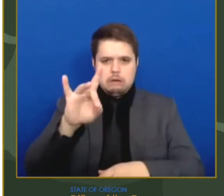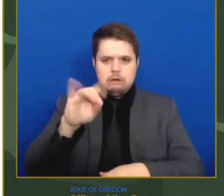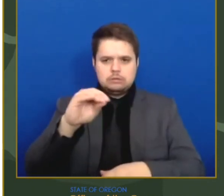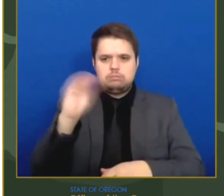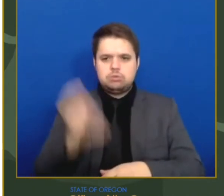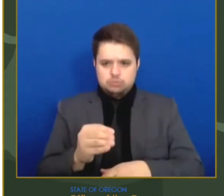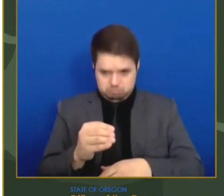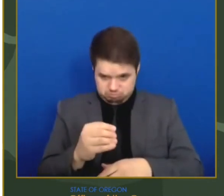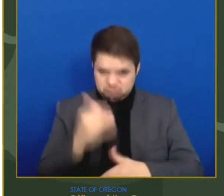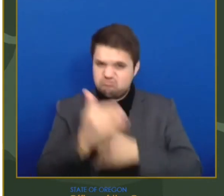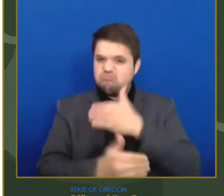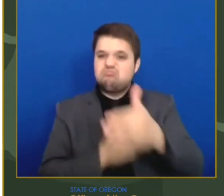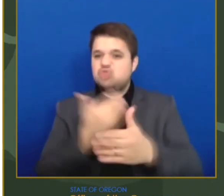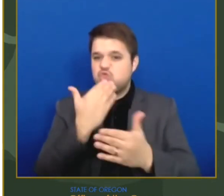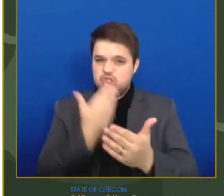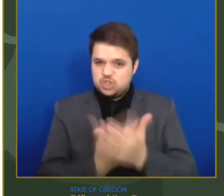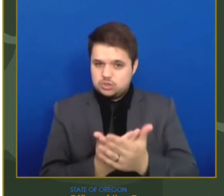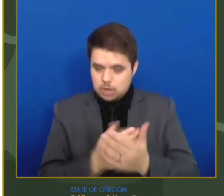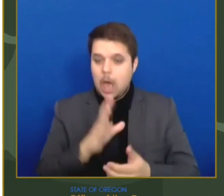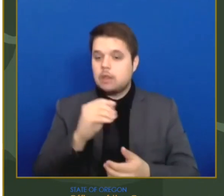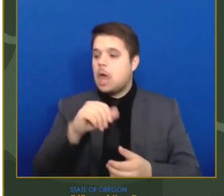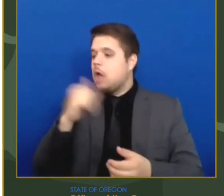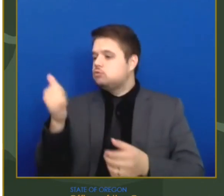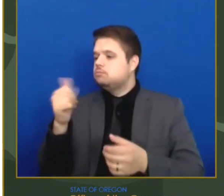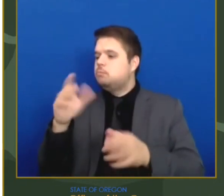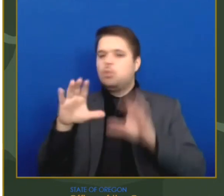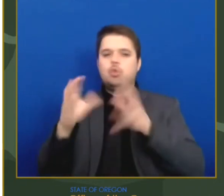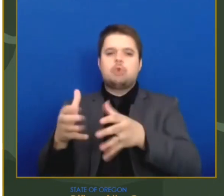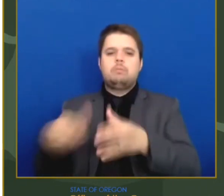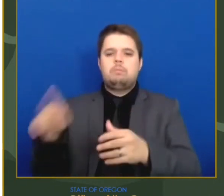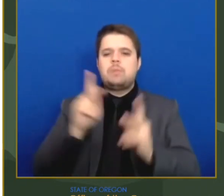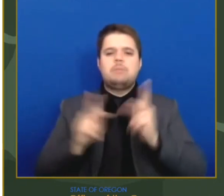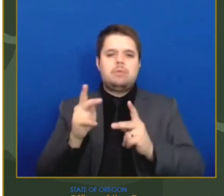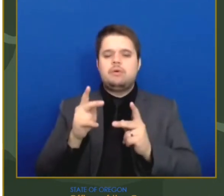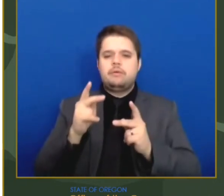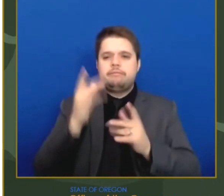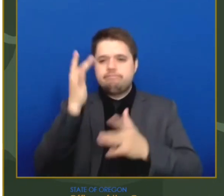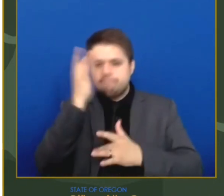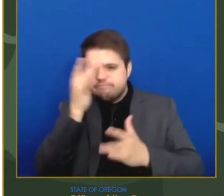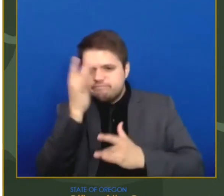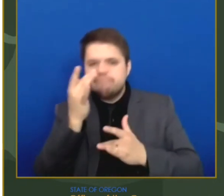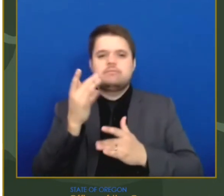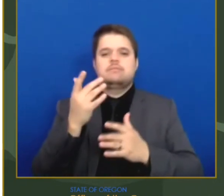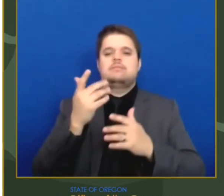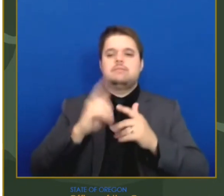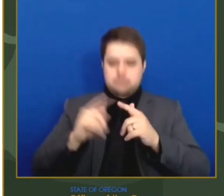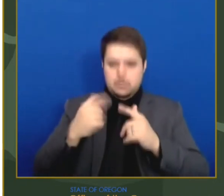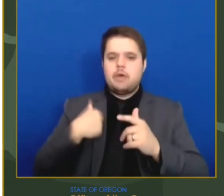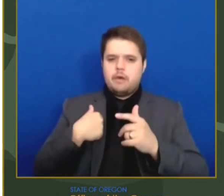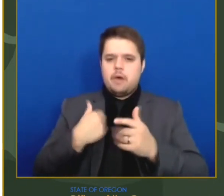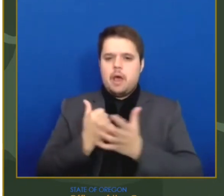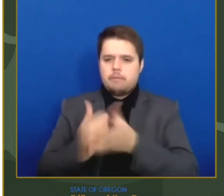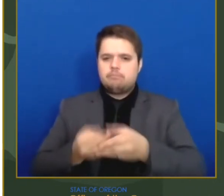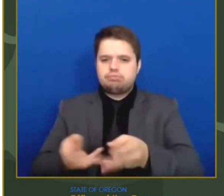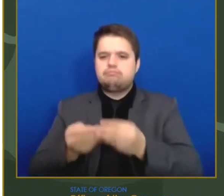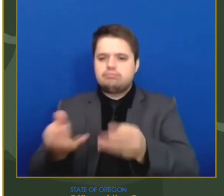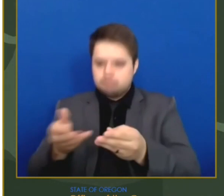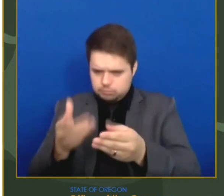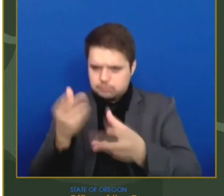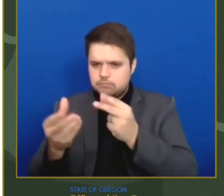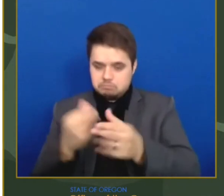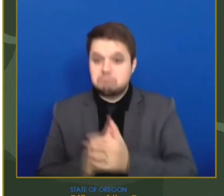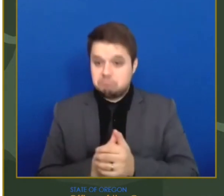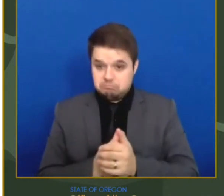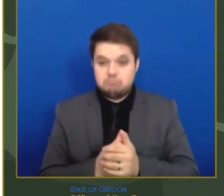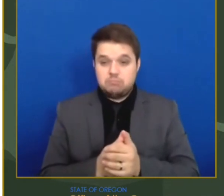in senior vaccination rates across counties. At present, more than 80% of 75-year-olds and above have been vaccinated in Deschutes